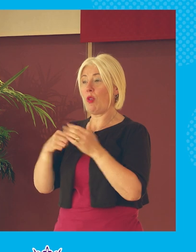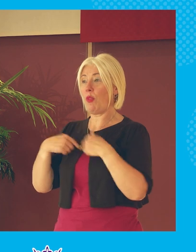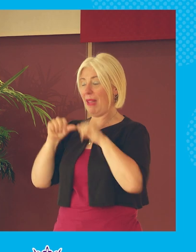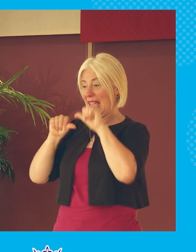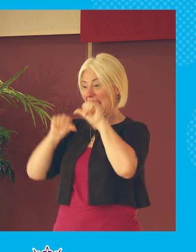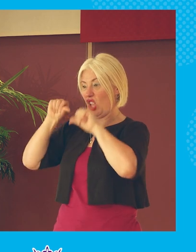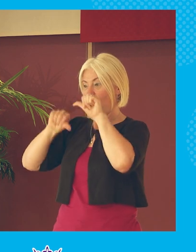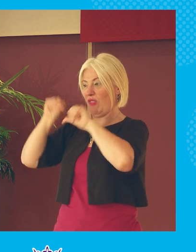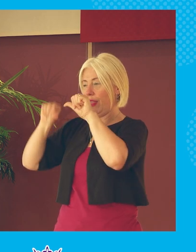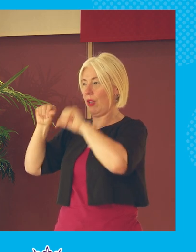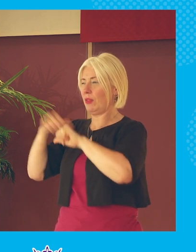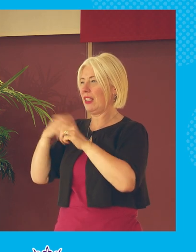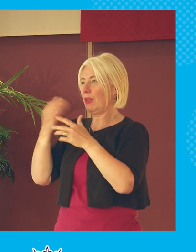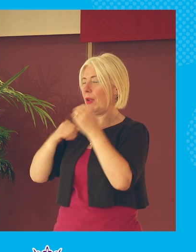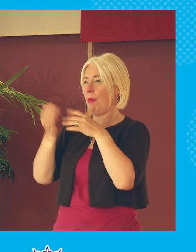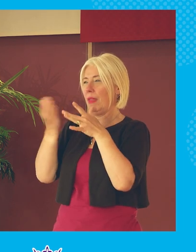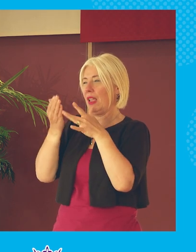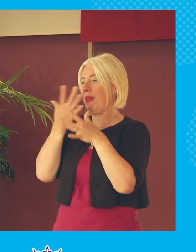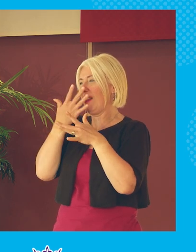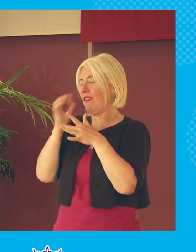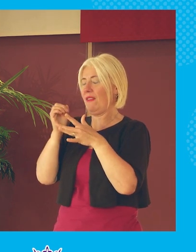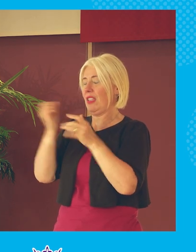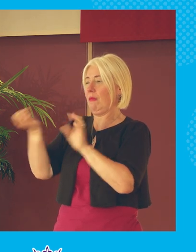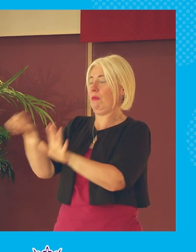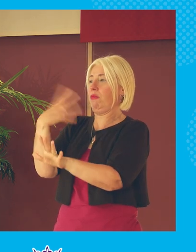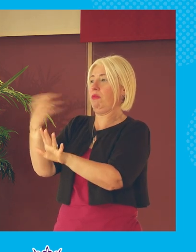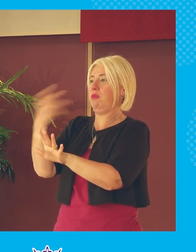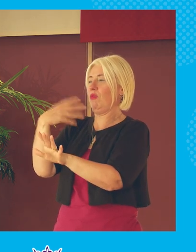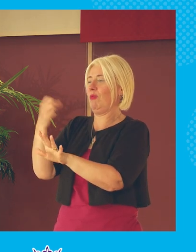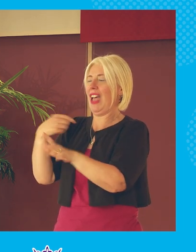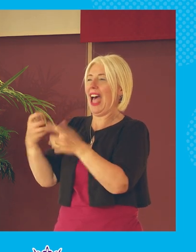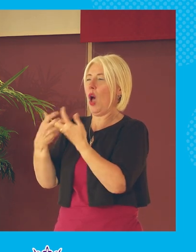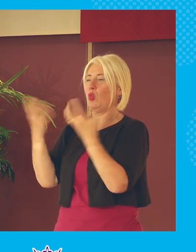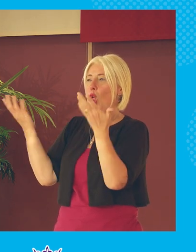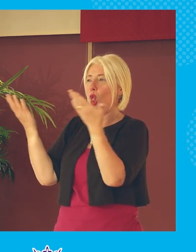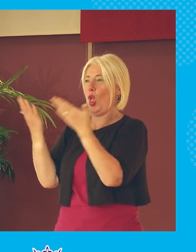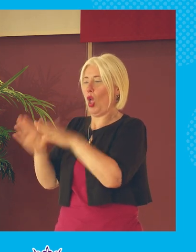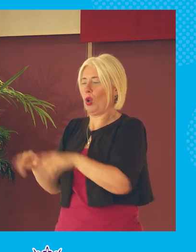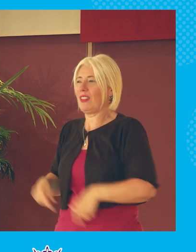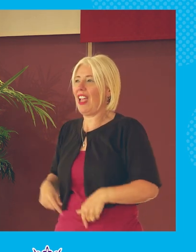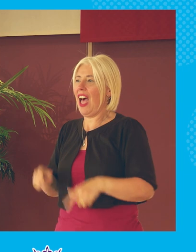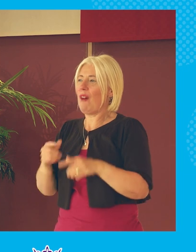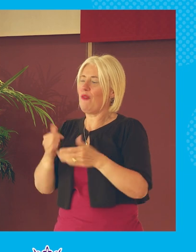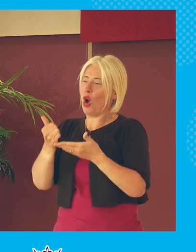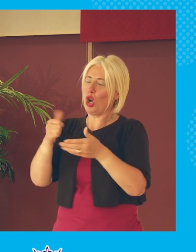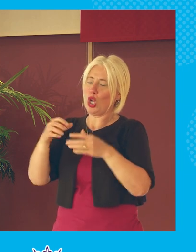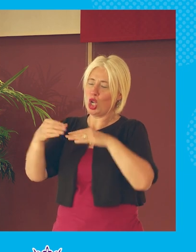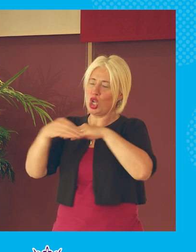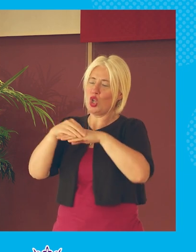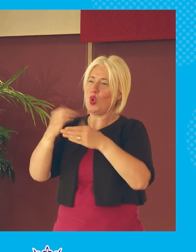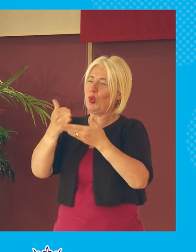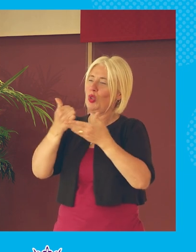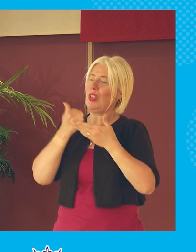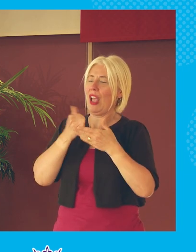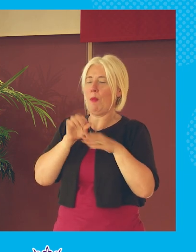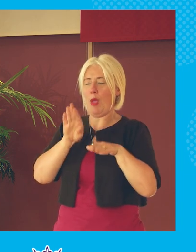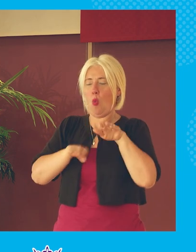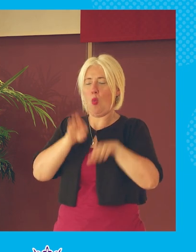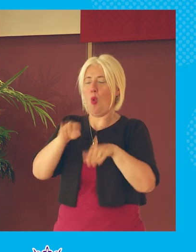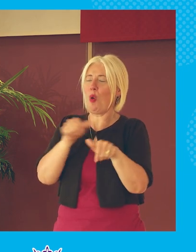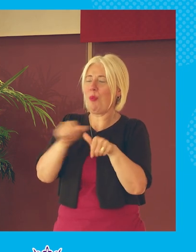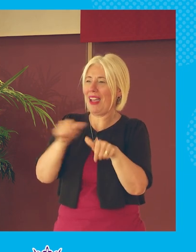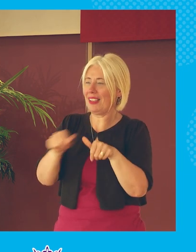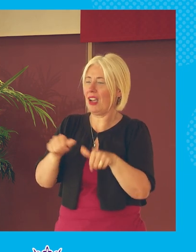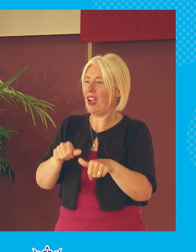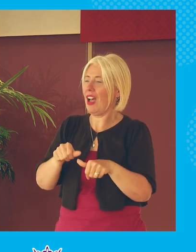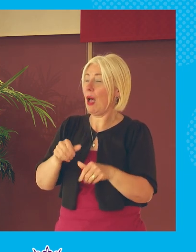well i sometimes feel my biggest problem with the algorithm is since i hit my um mid-50s it just bombards me with adverts for weight loss and